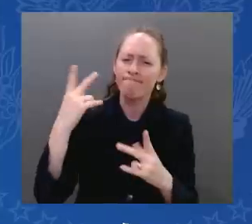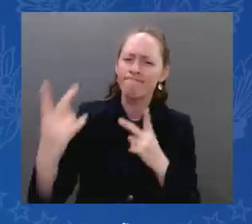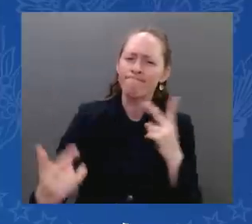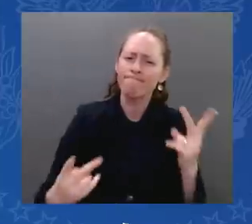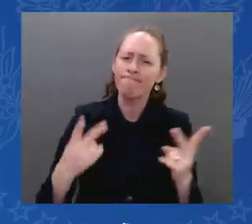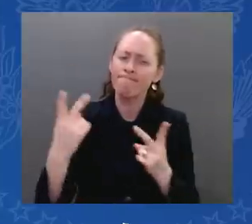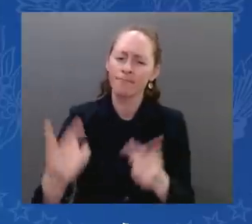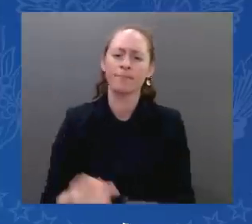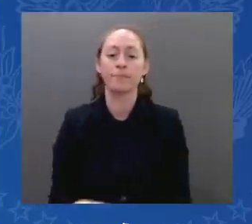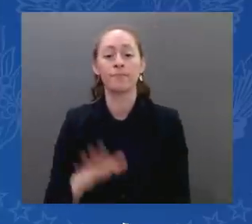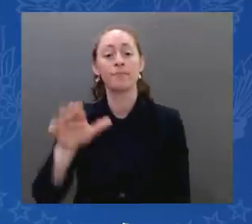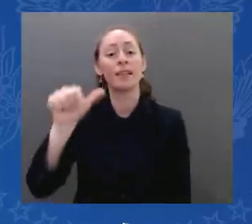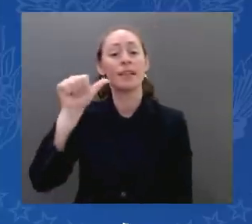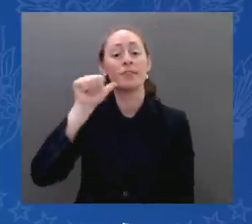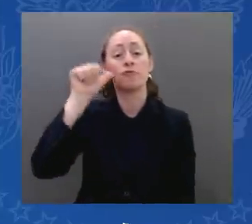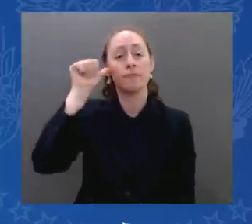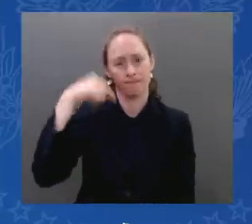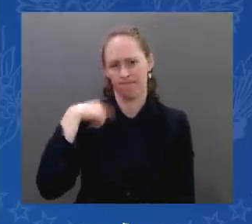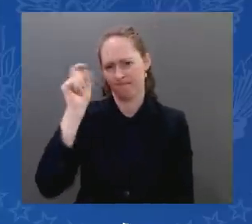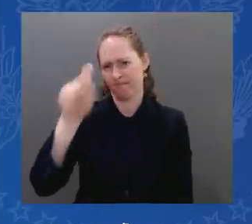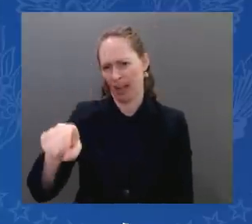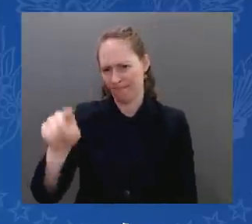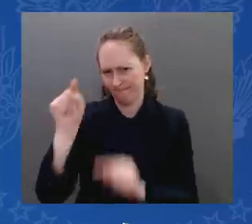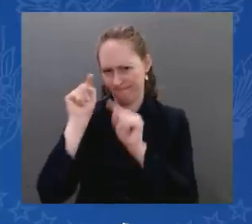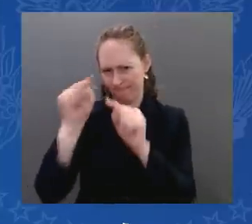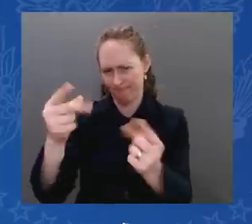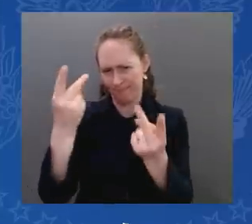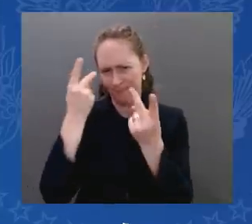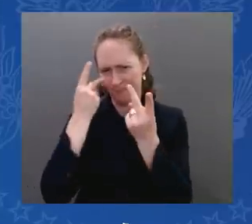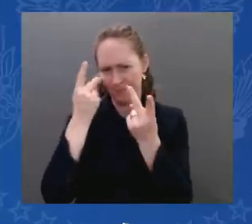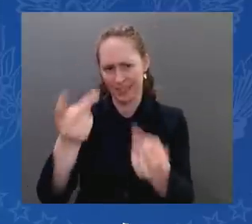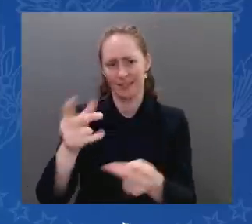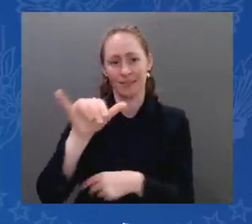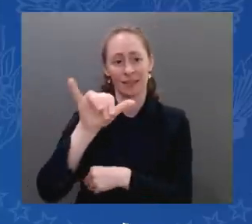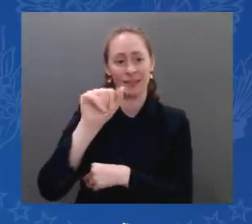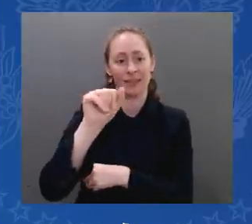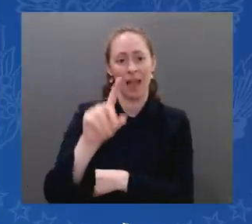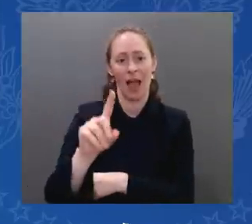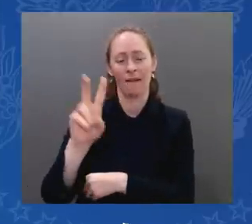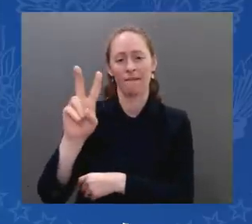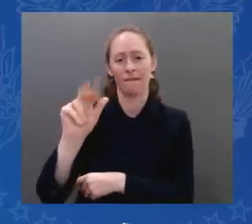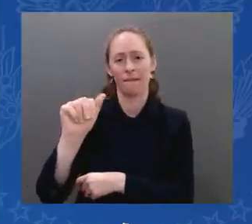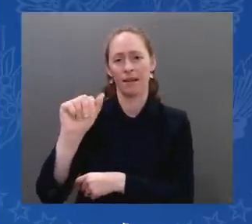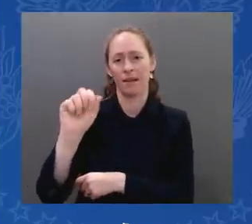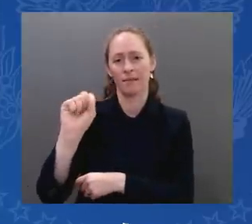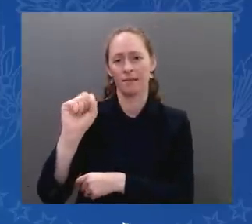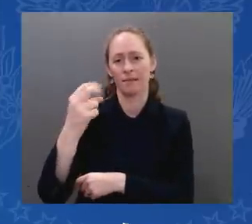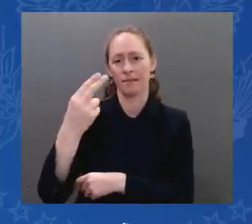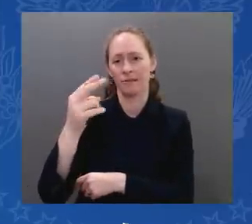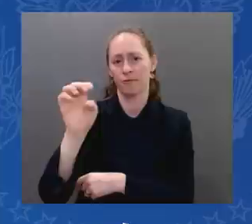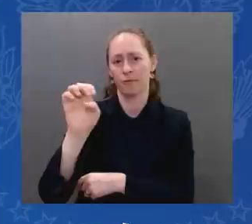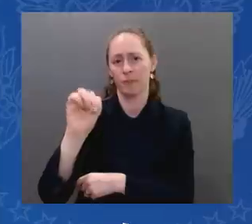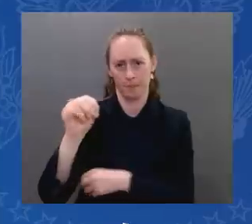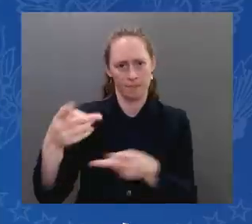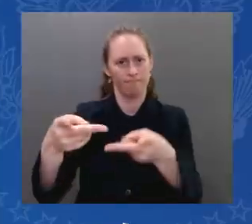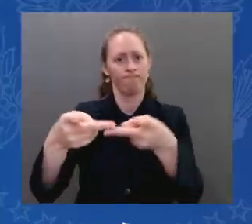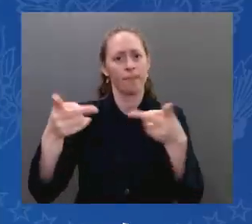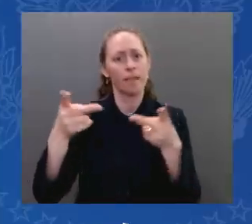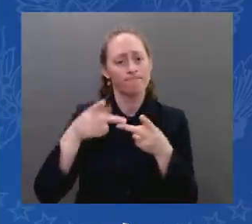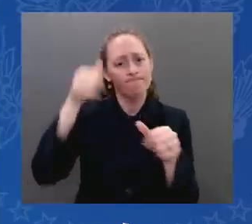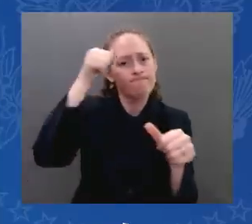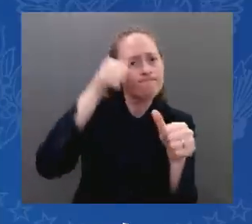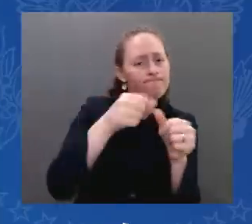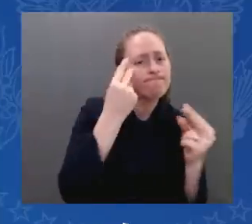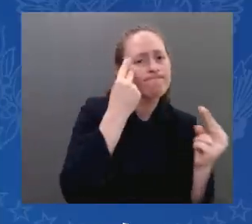of never, never again. At the same time, the Israeli, the Israel of today